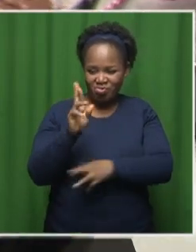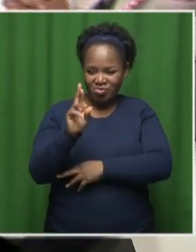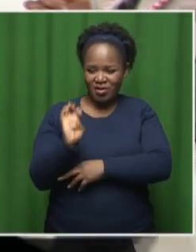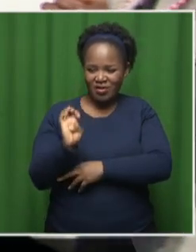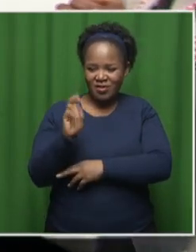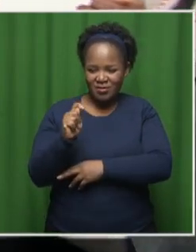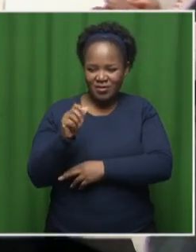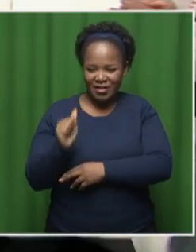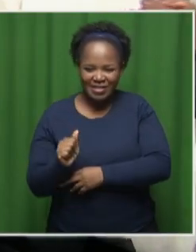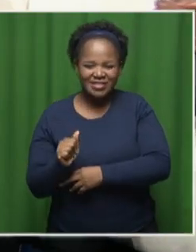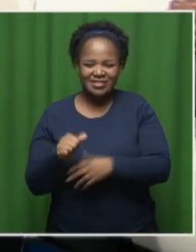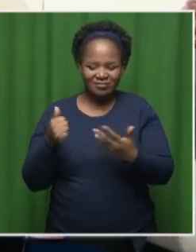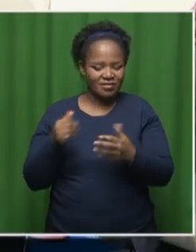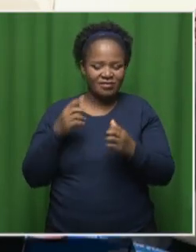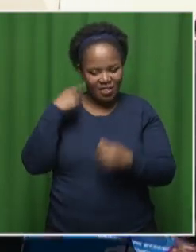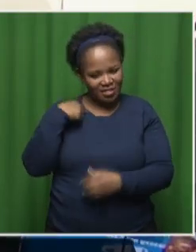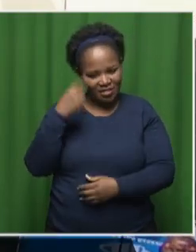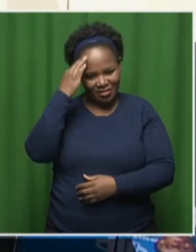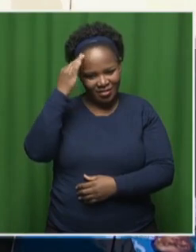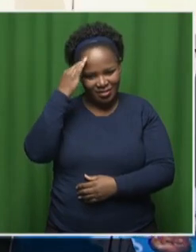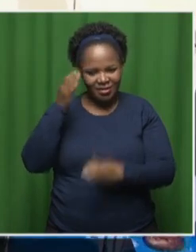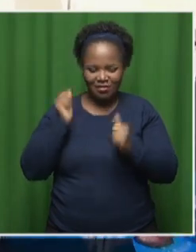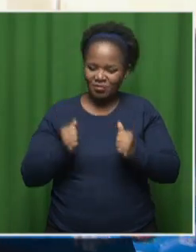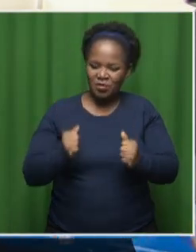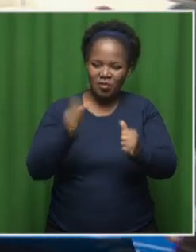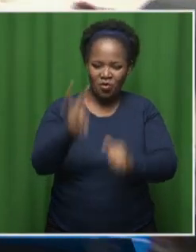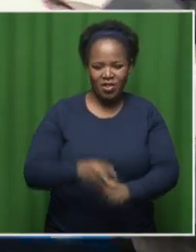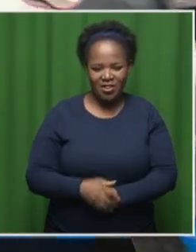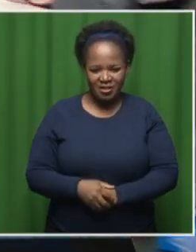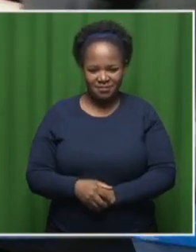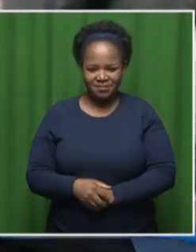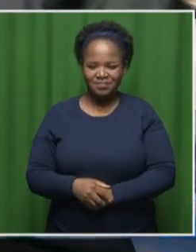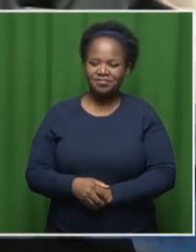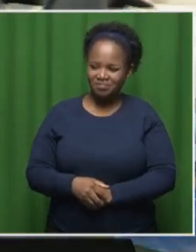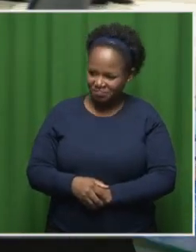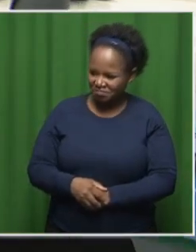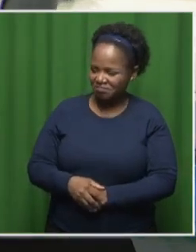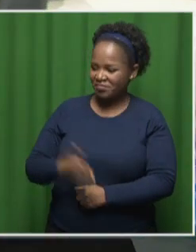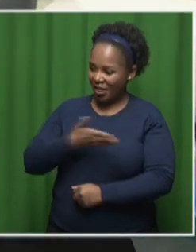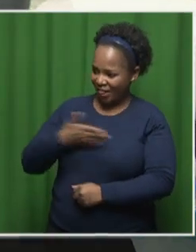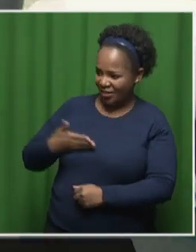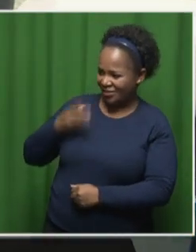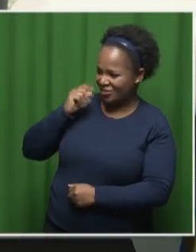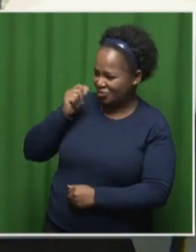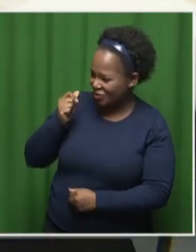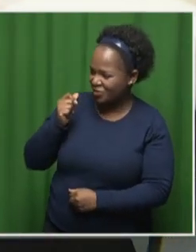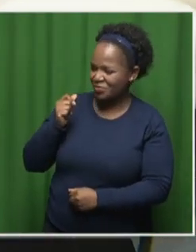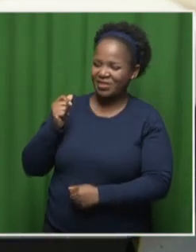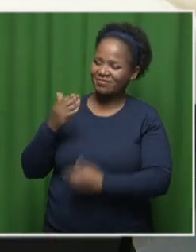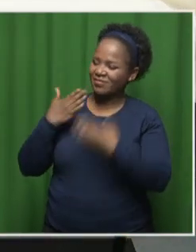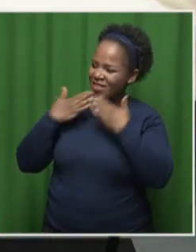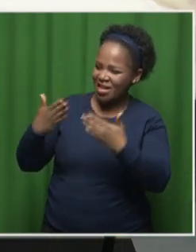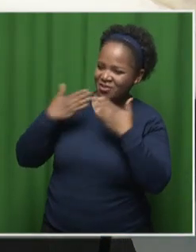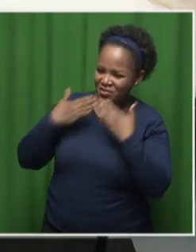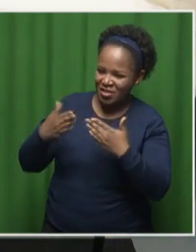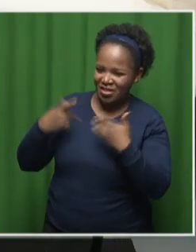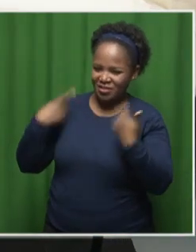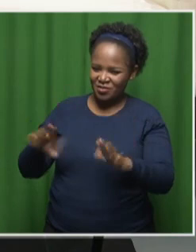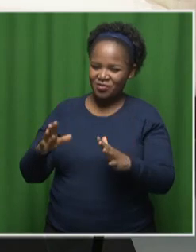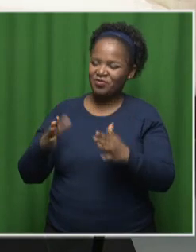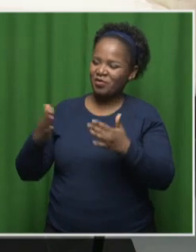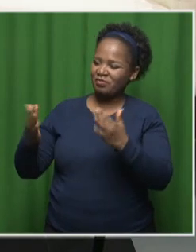it as it is? Yes. Yes. All right. Lady and gentlemen, thank you so much for such an inspiration. Thank you for coming through,